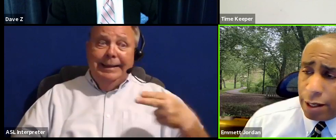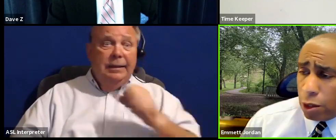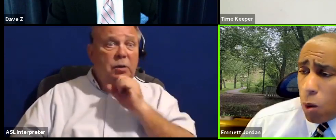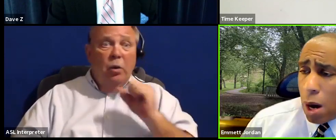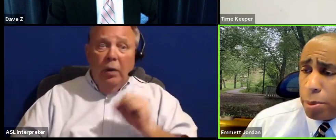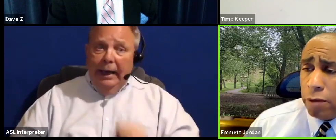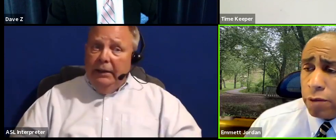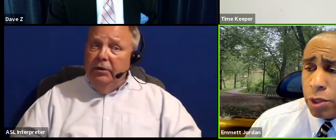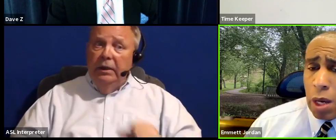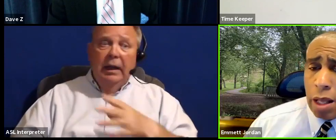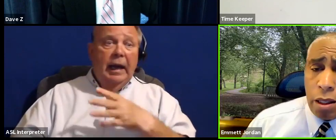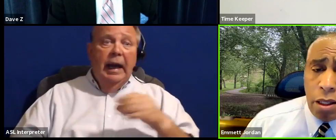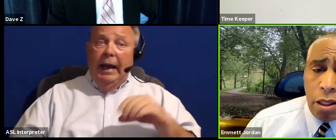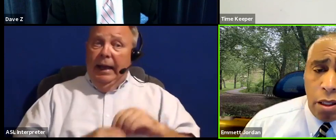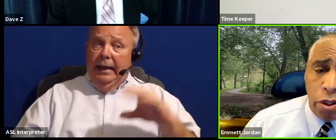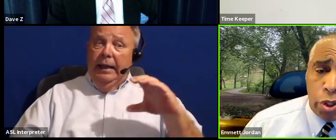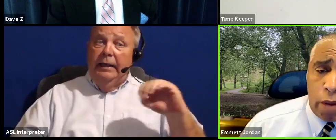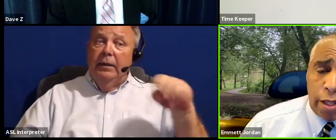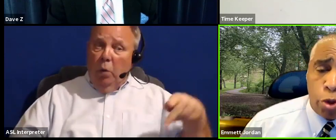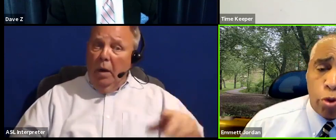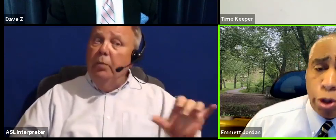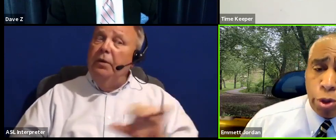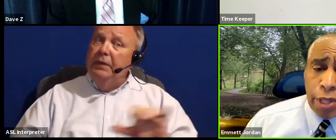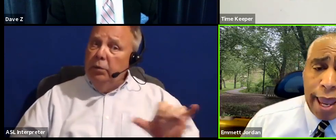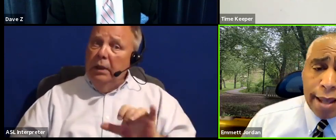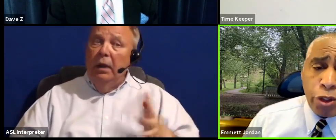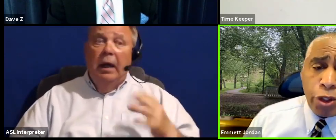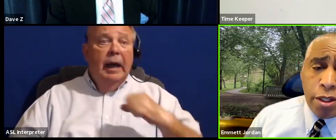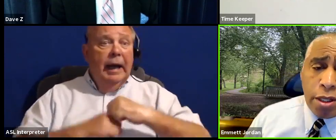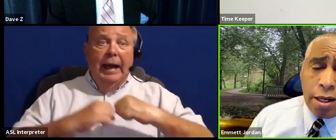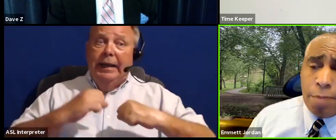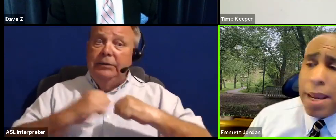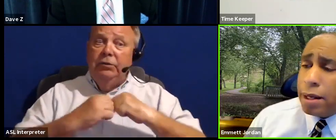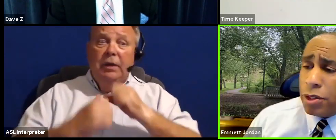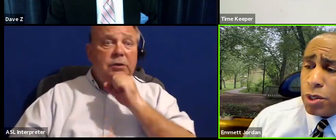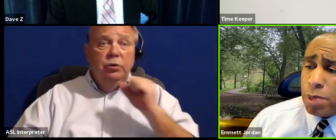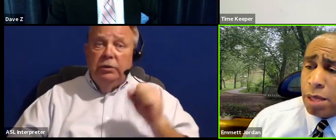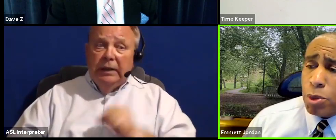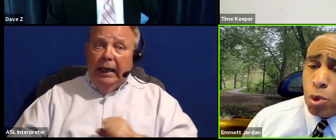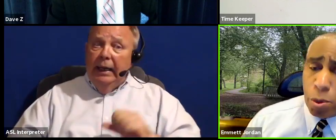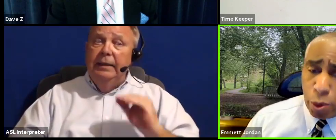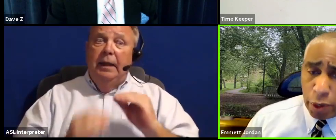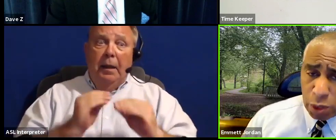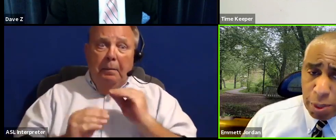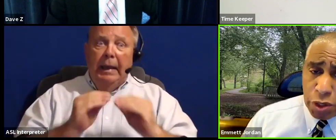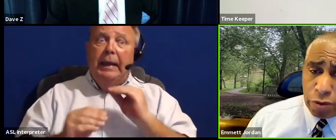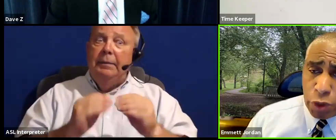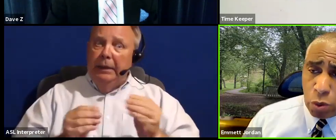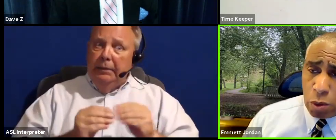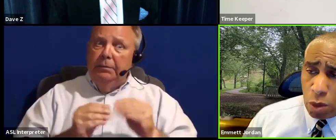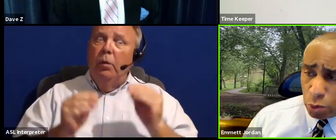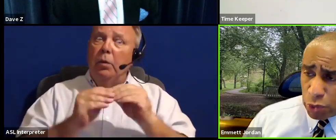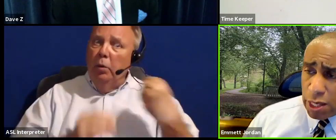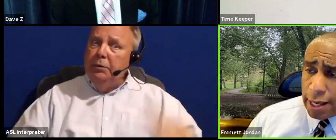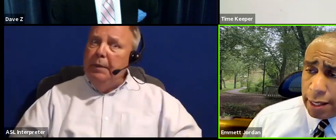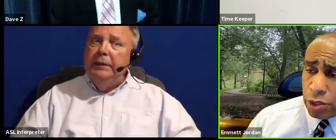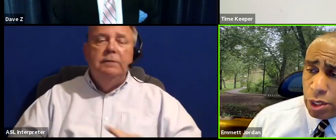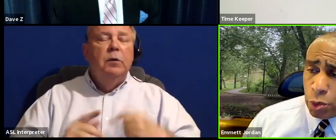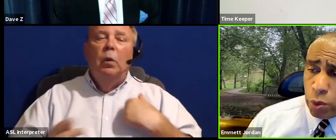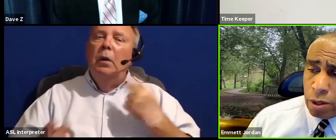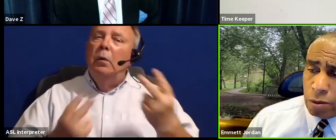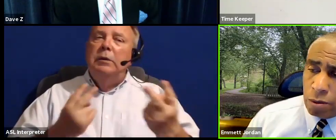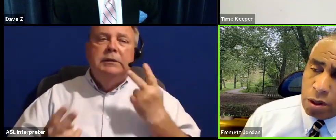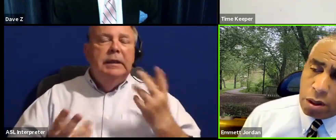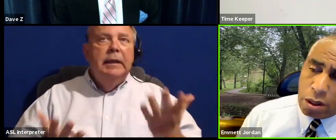and in the cooperative as well. So as structures age, maintenance becomes more and more expensive. So what we're seeing